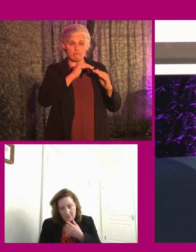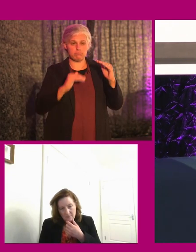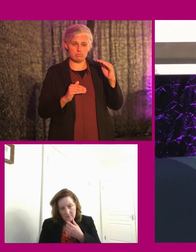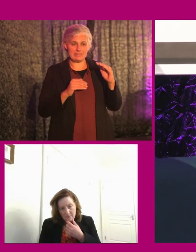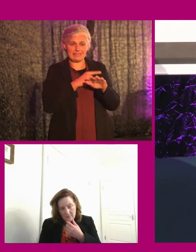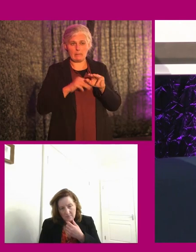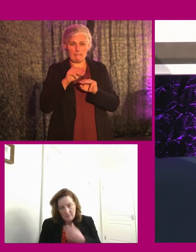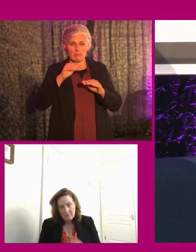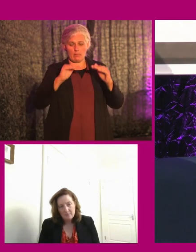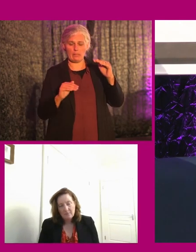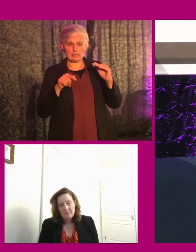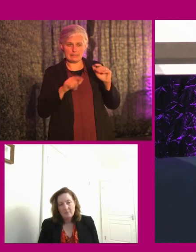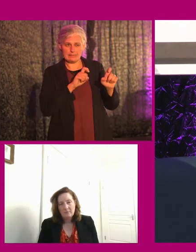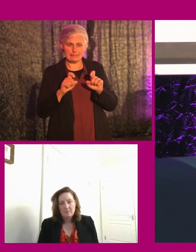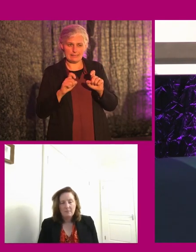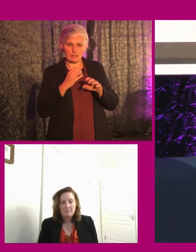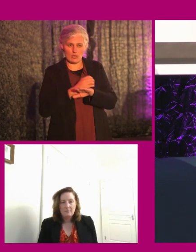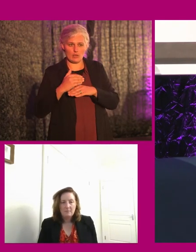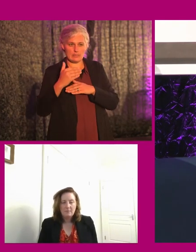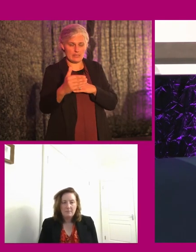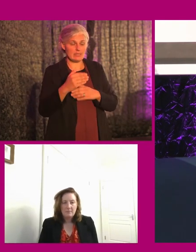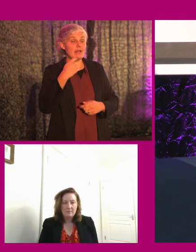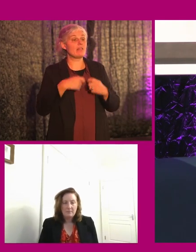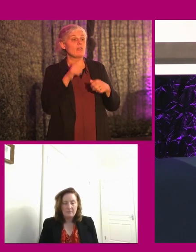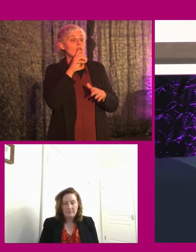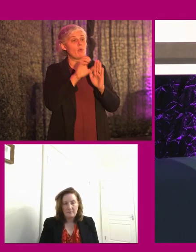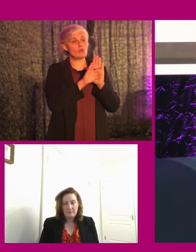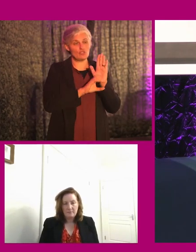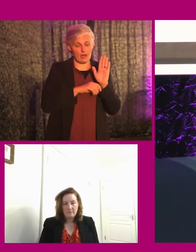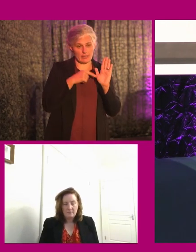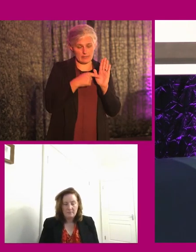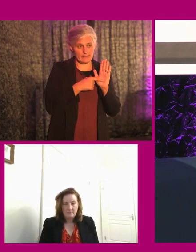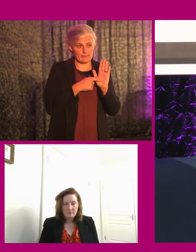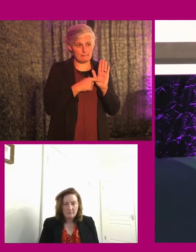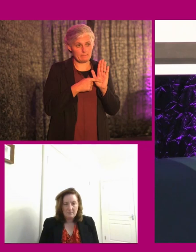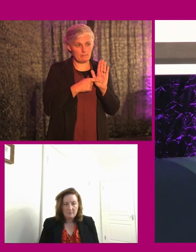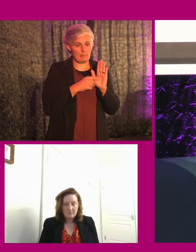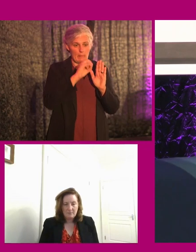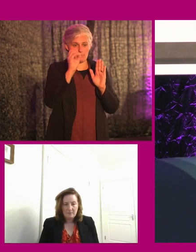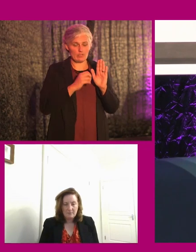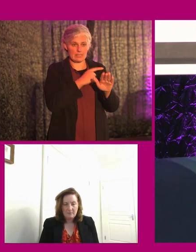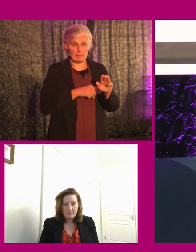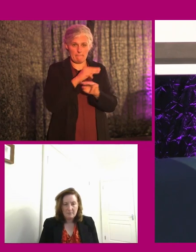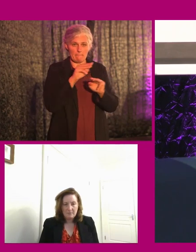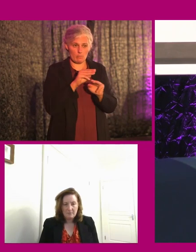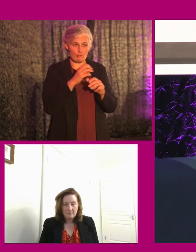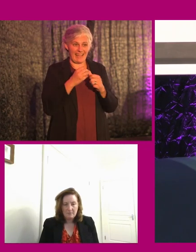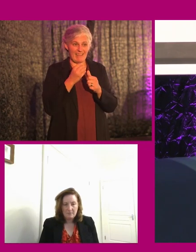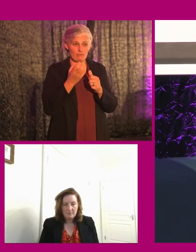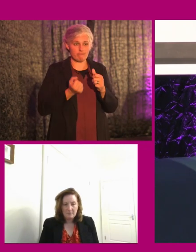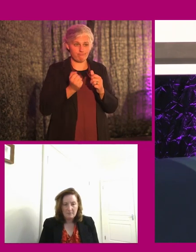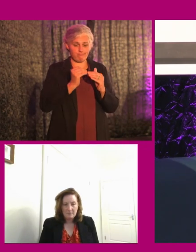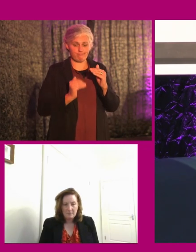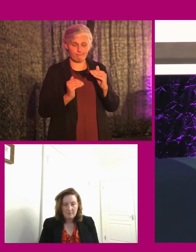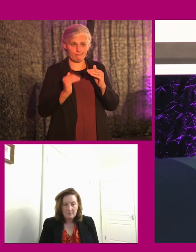face. Now, of course, in the Charter, the idea about asking about the percentage of disabled people in each pay quartile